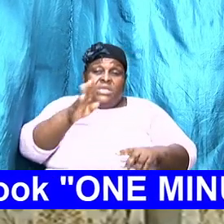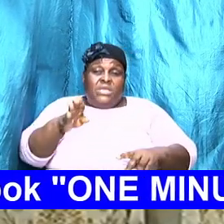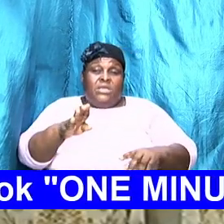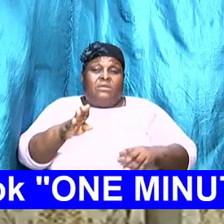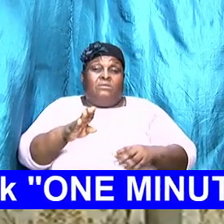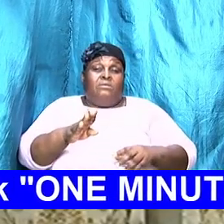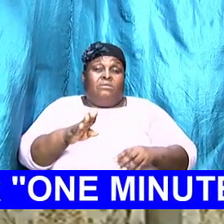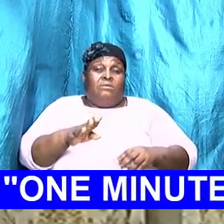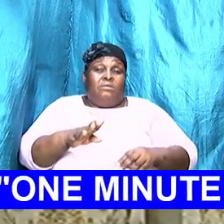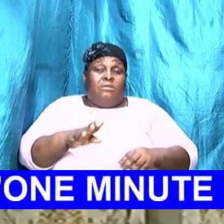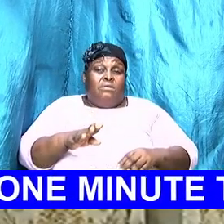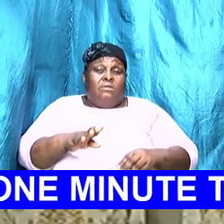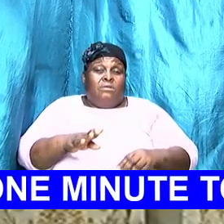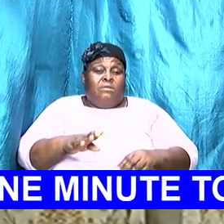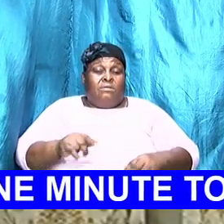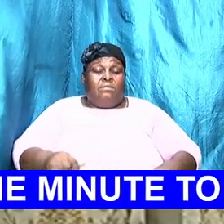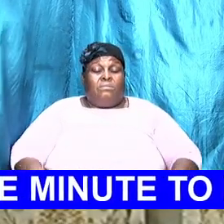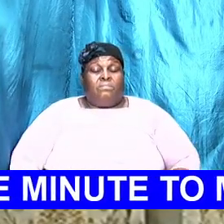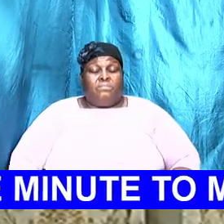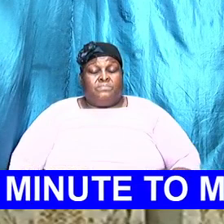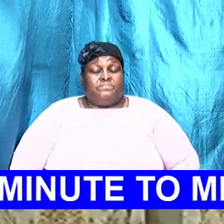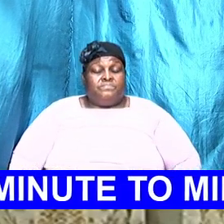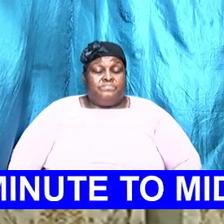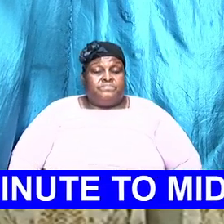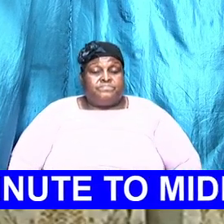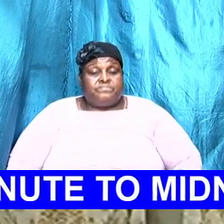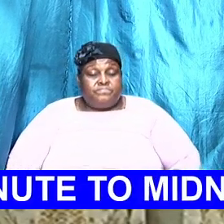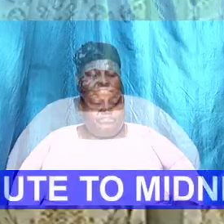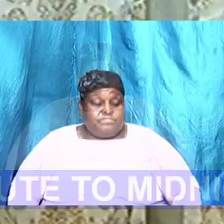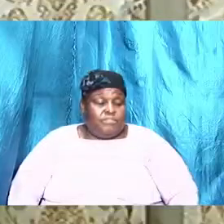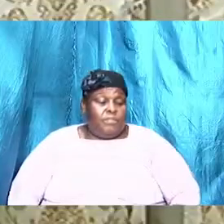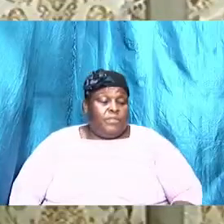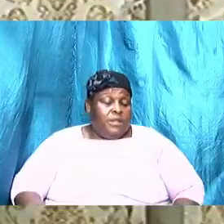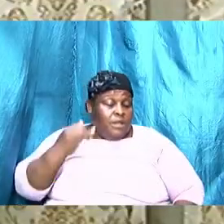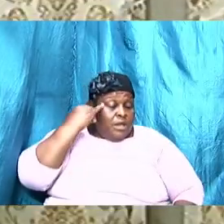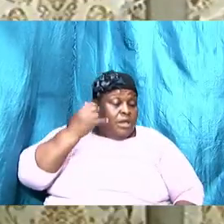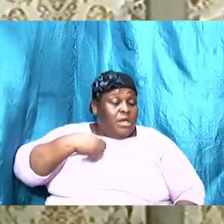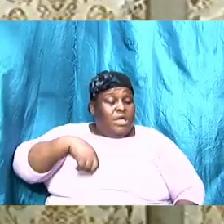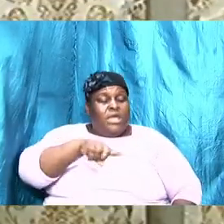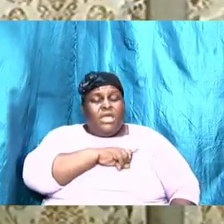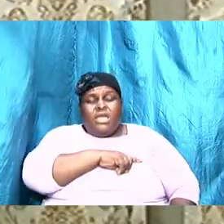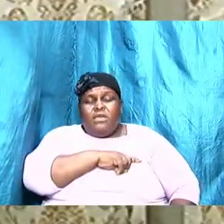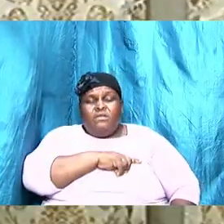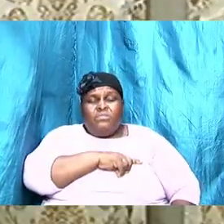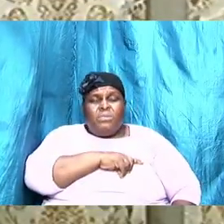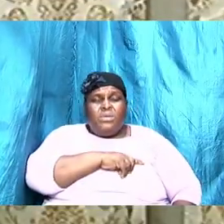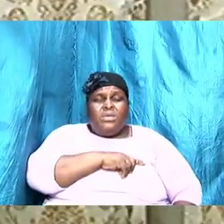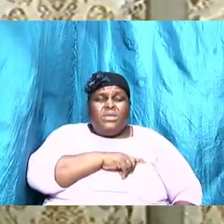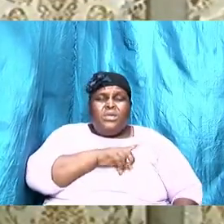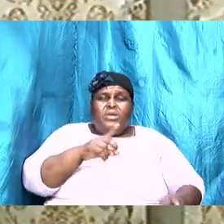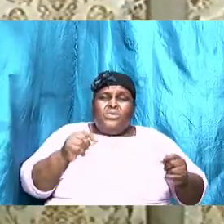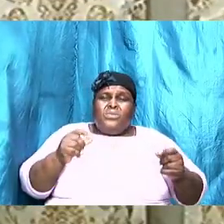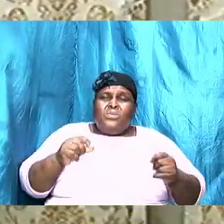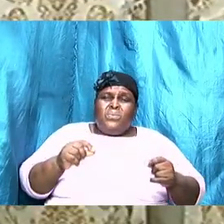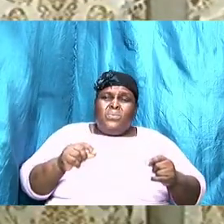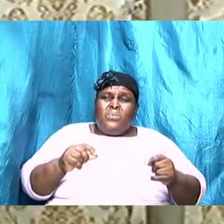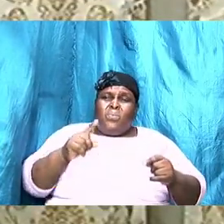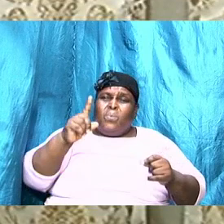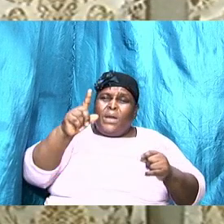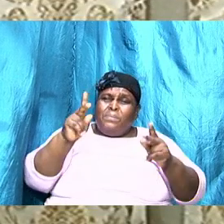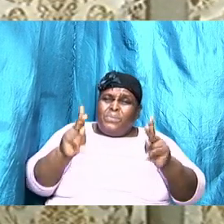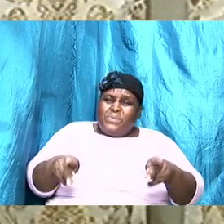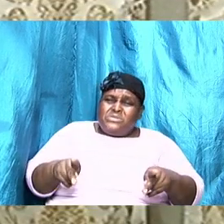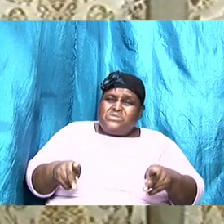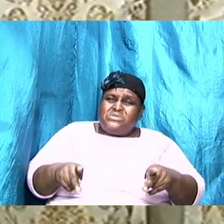is how it ought to be pursued if we do it singly we are